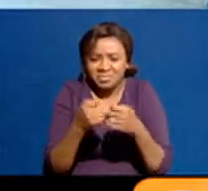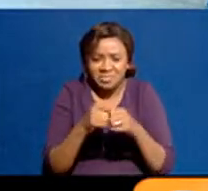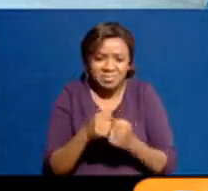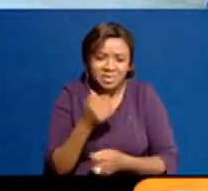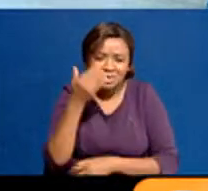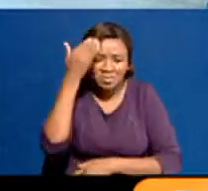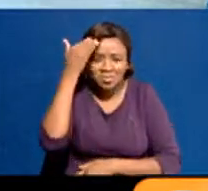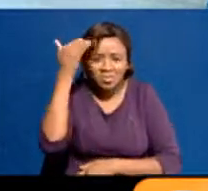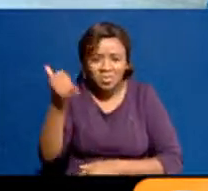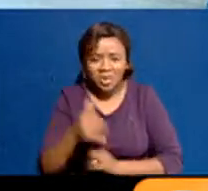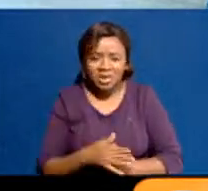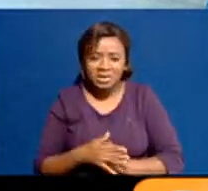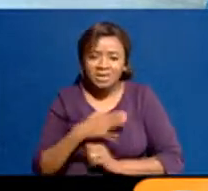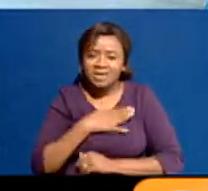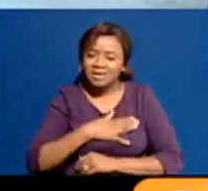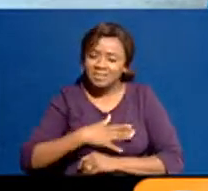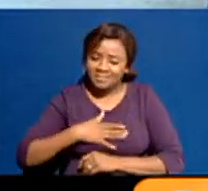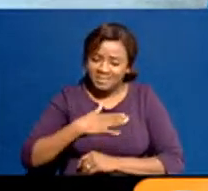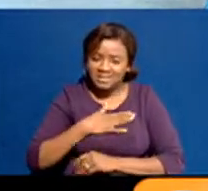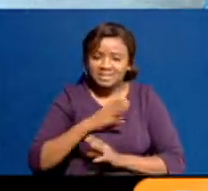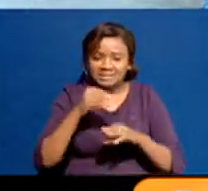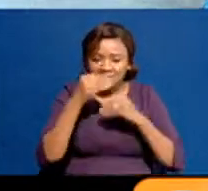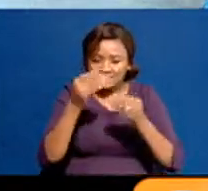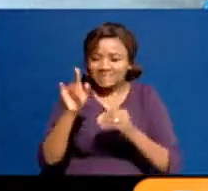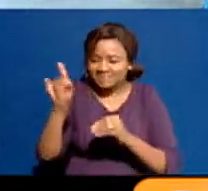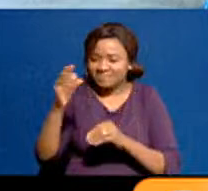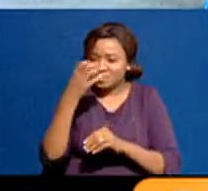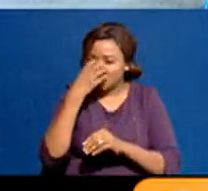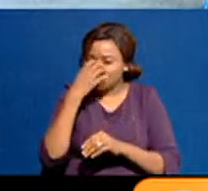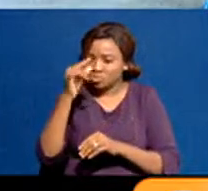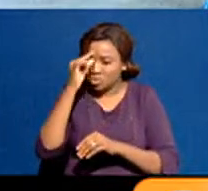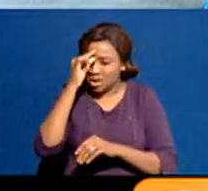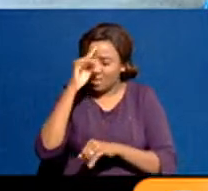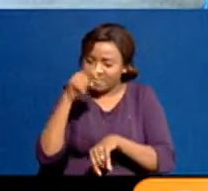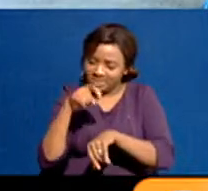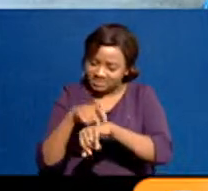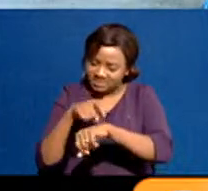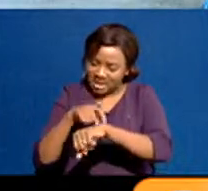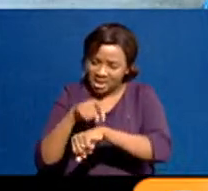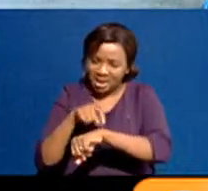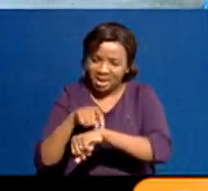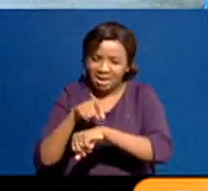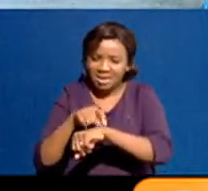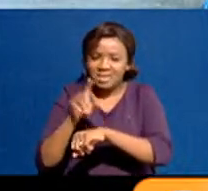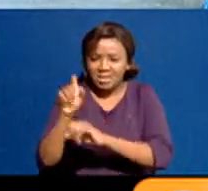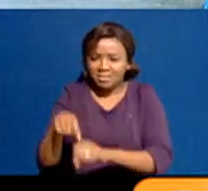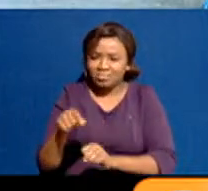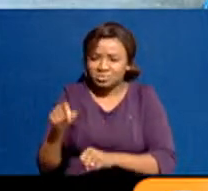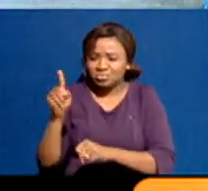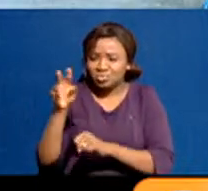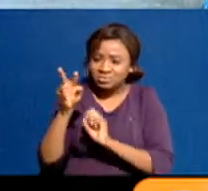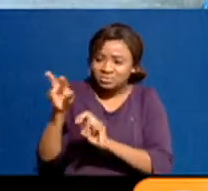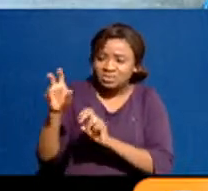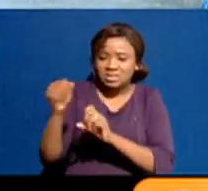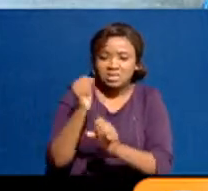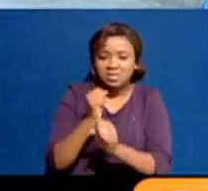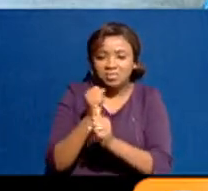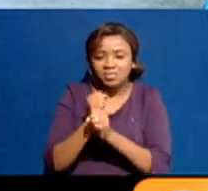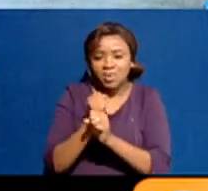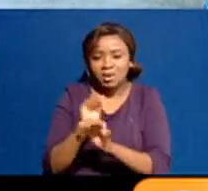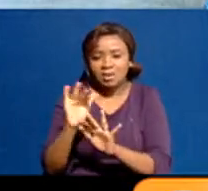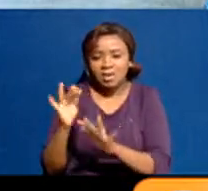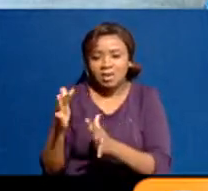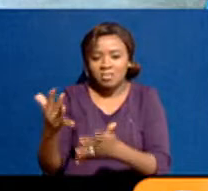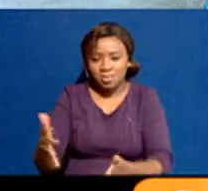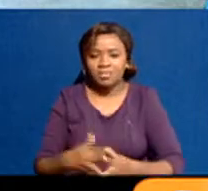also give the position a bit of breathing space, you know, I mean, so that they can do their things. Otherwise, you end up